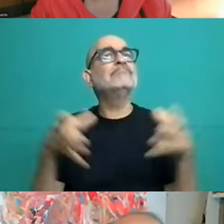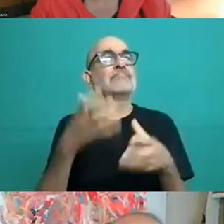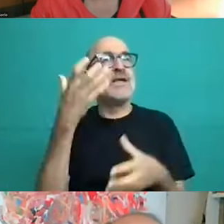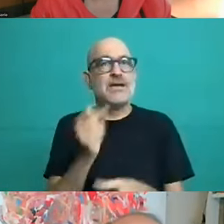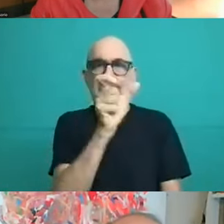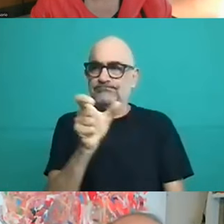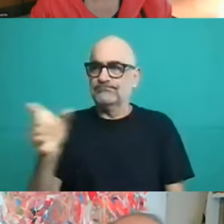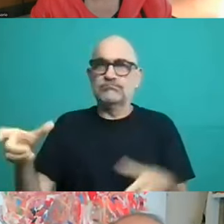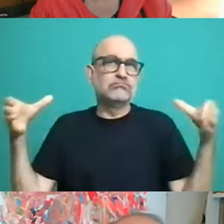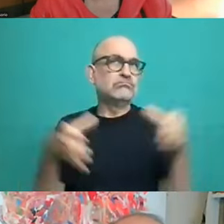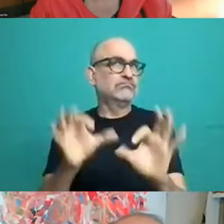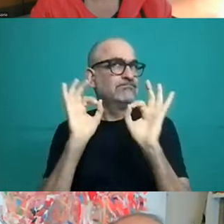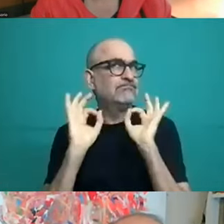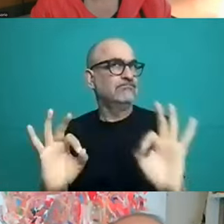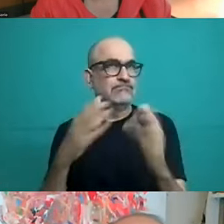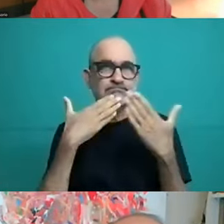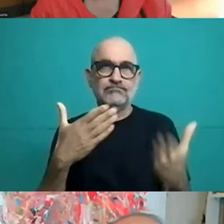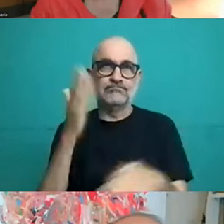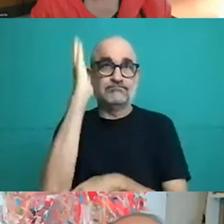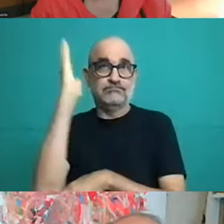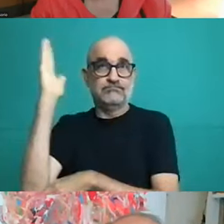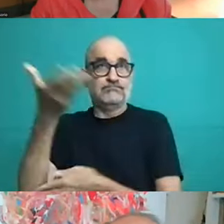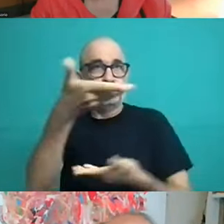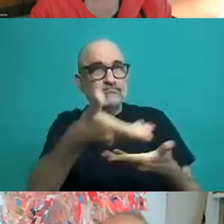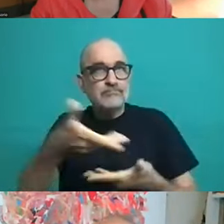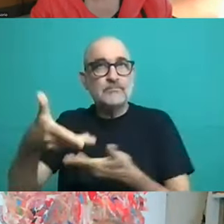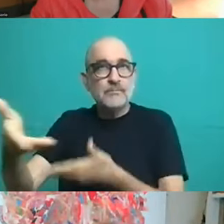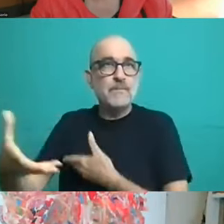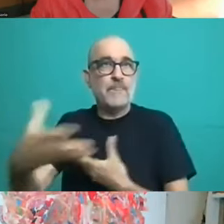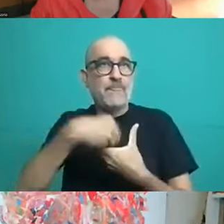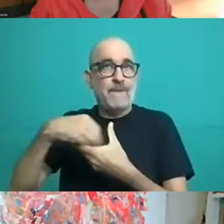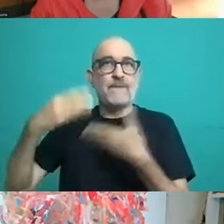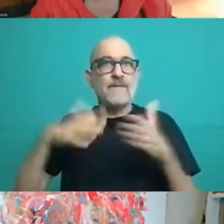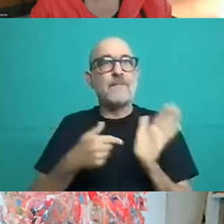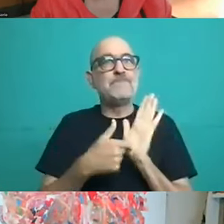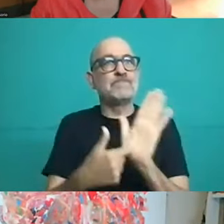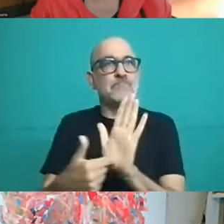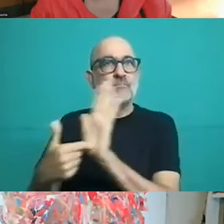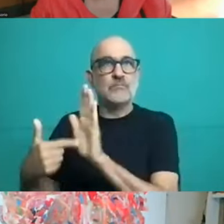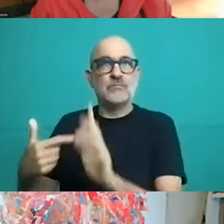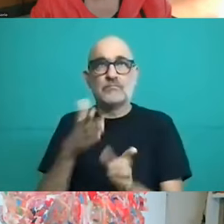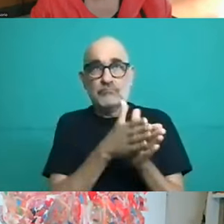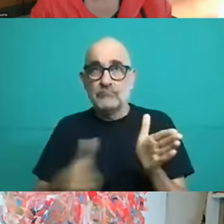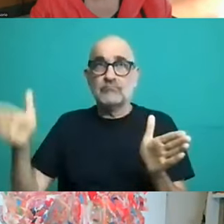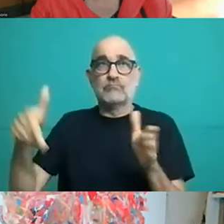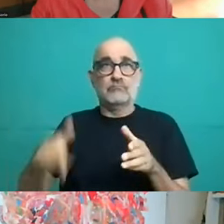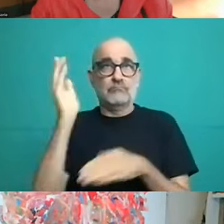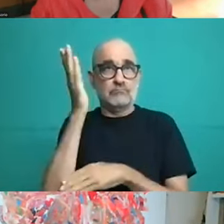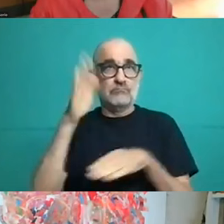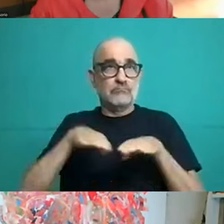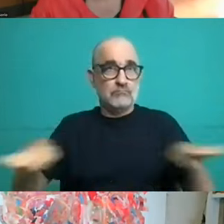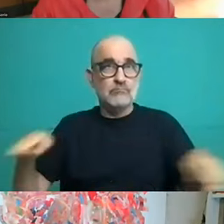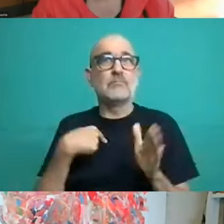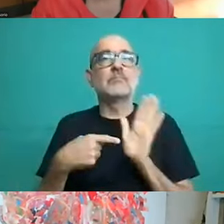panelists, experts who will be sharing their thoughts, their insights and also our work